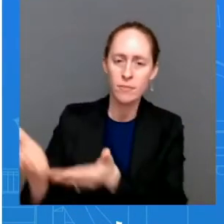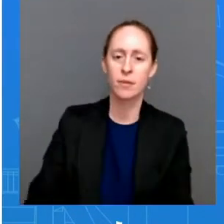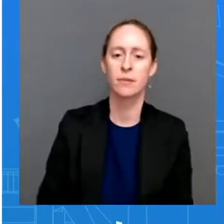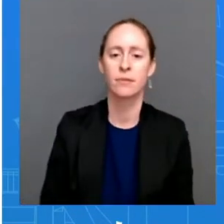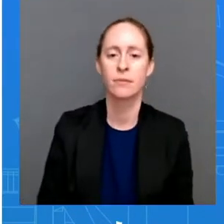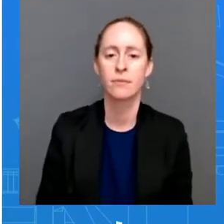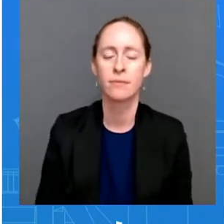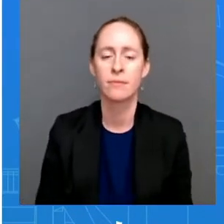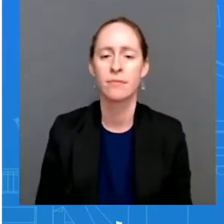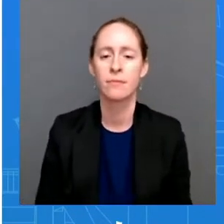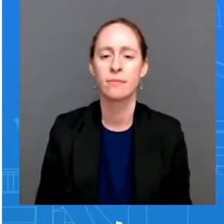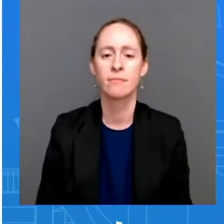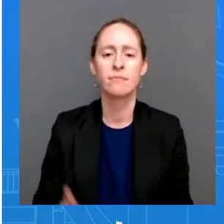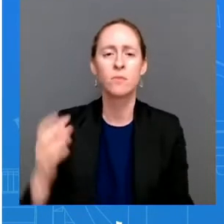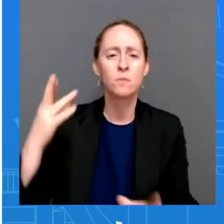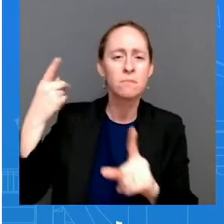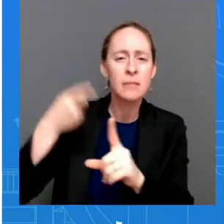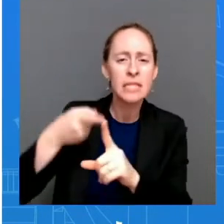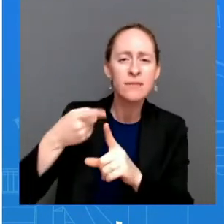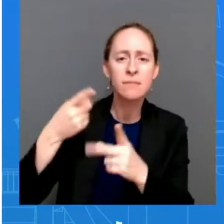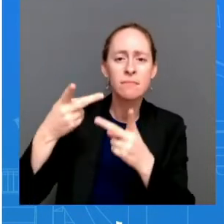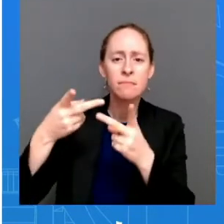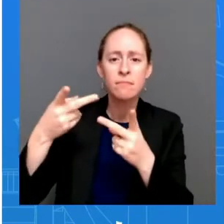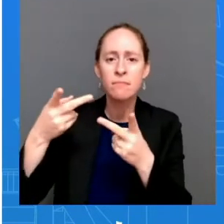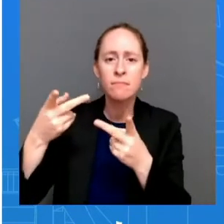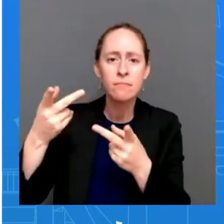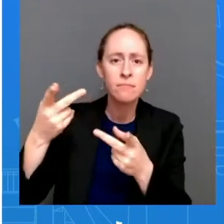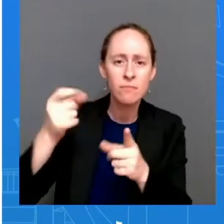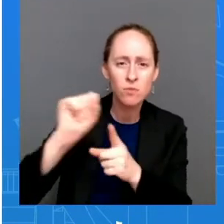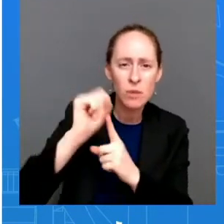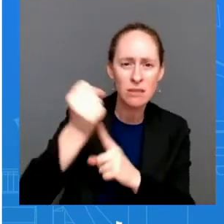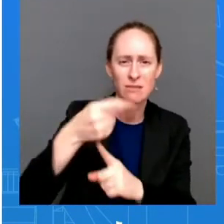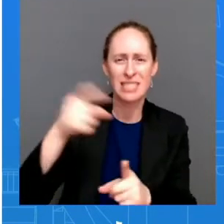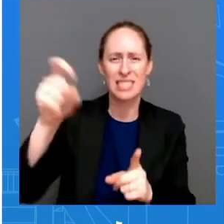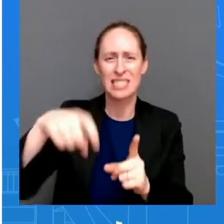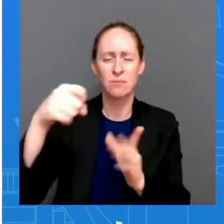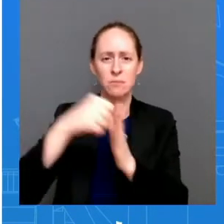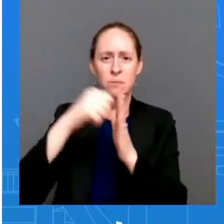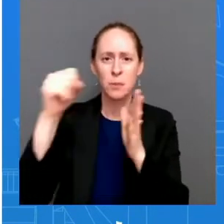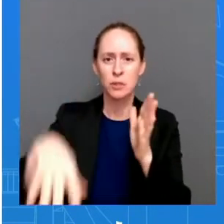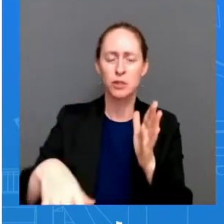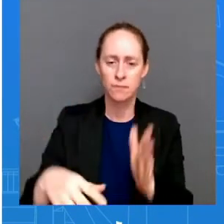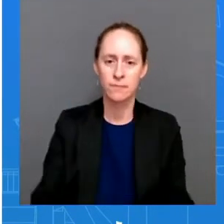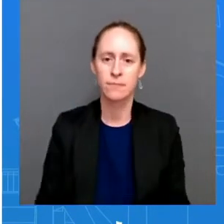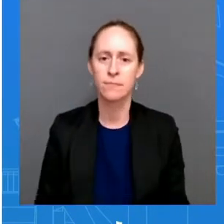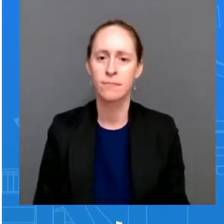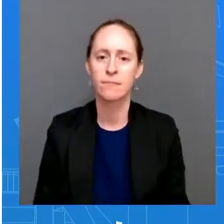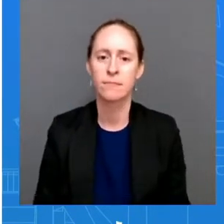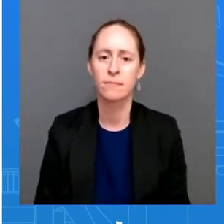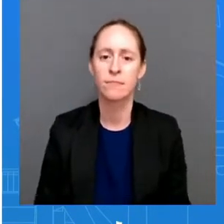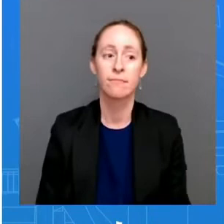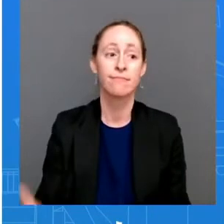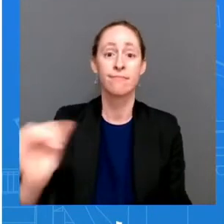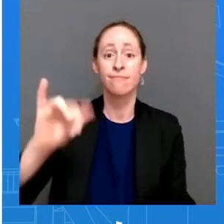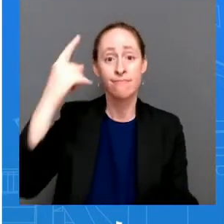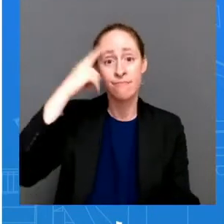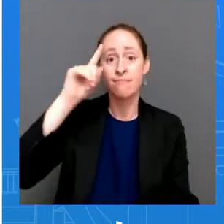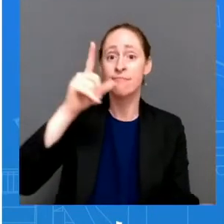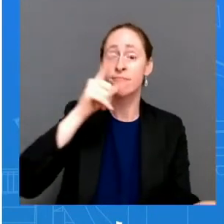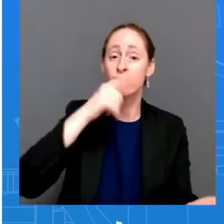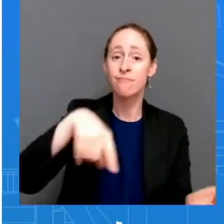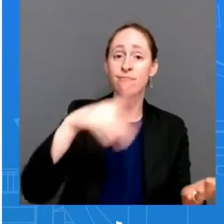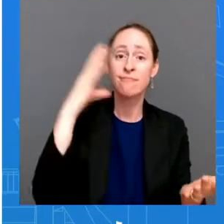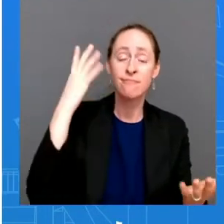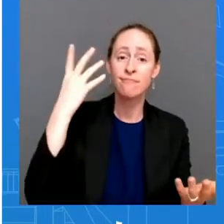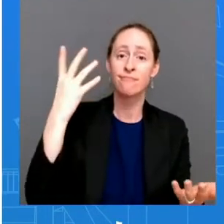the Hyde Amendment, which is rape, incest, and life of the mother. Today's announcements, and the President's directive to